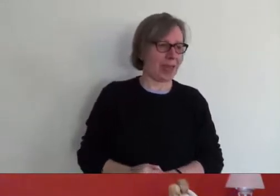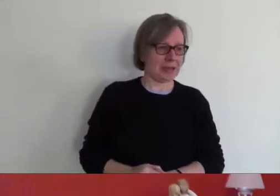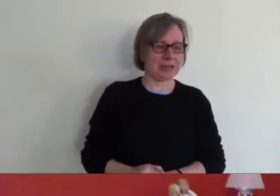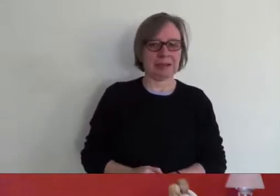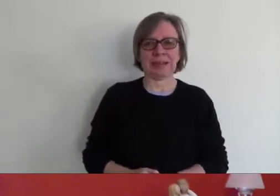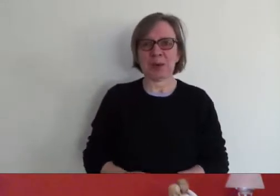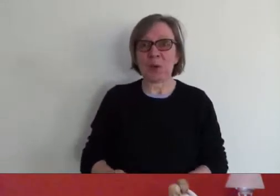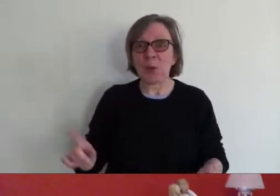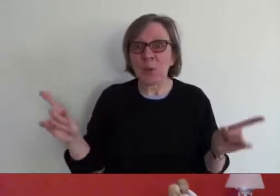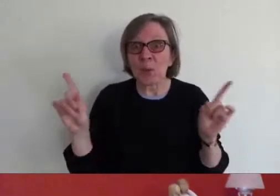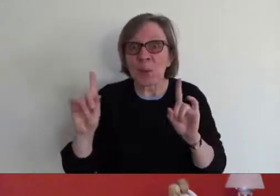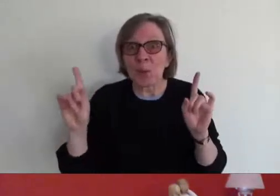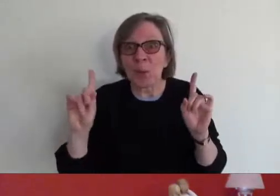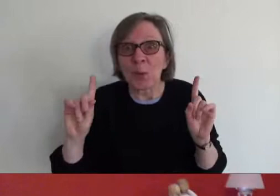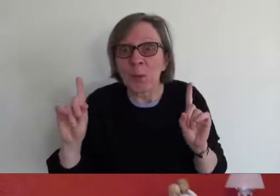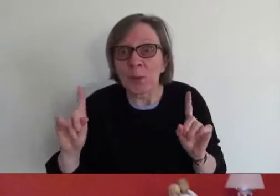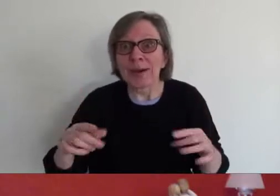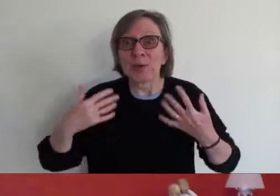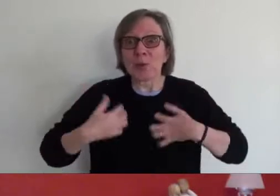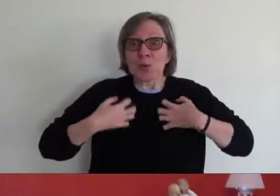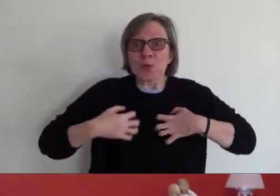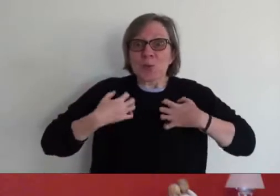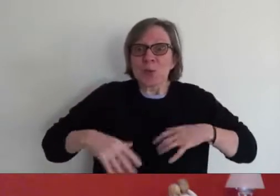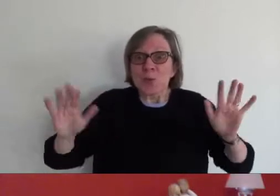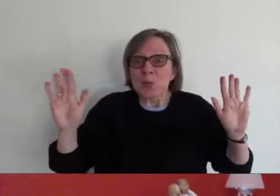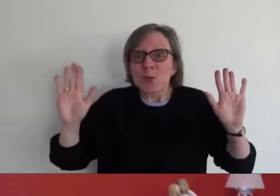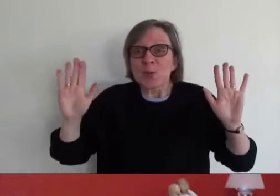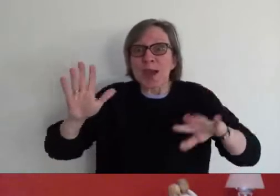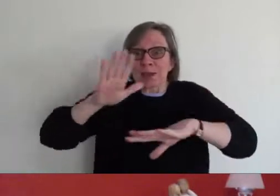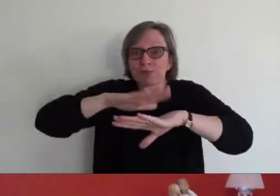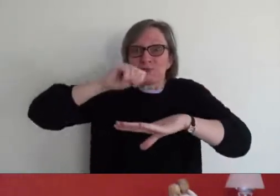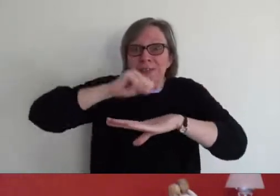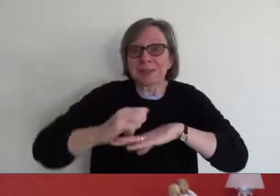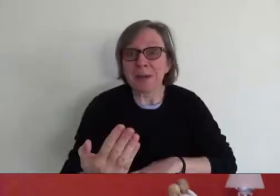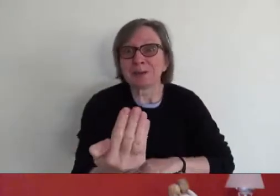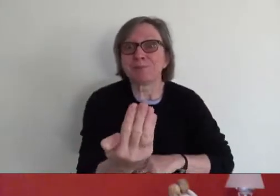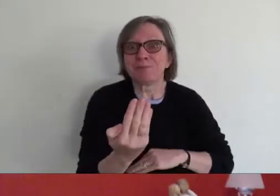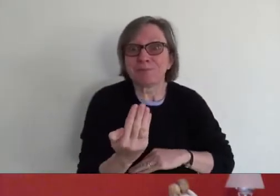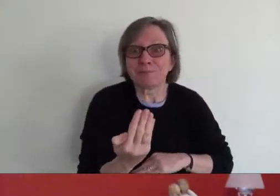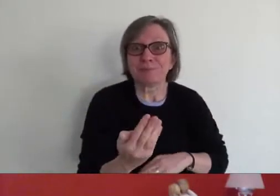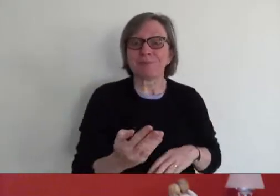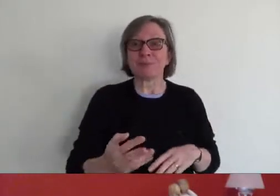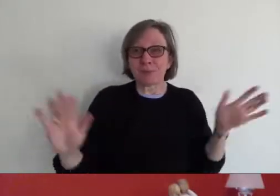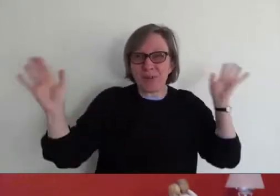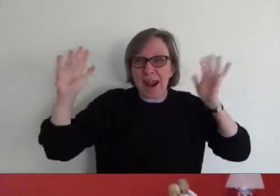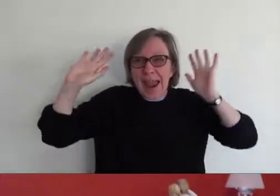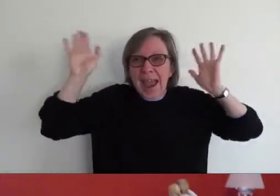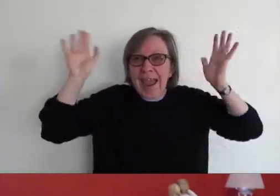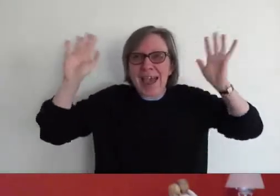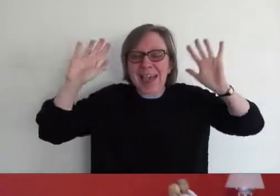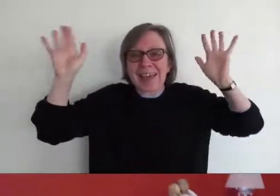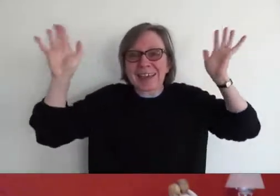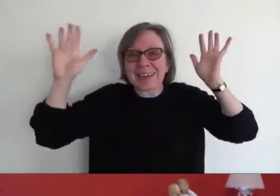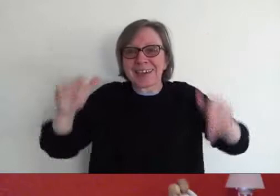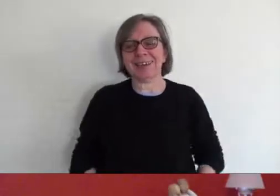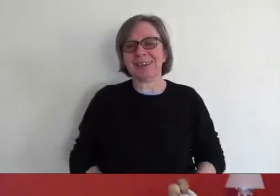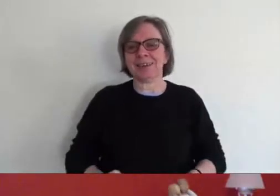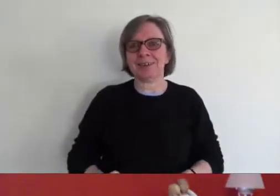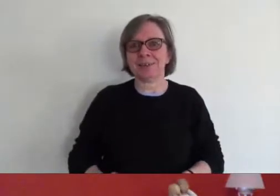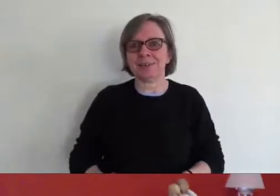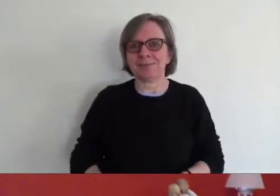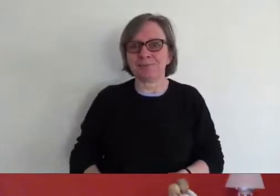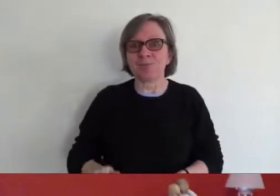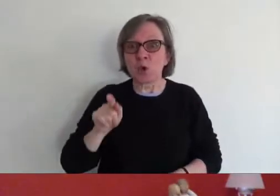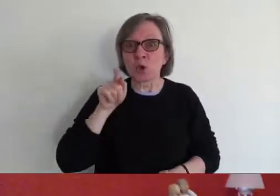wow everyone christmas is coming yay are